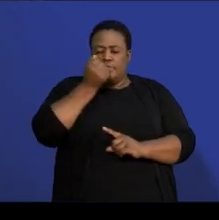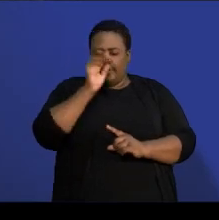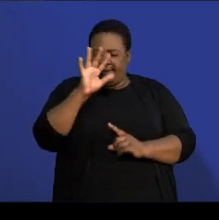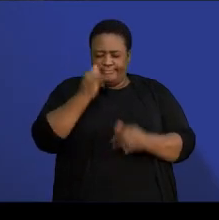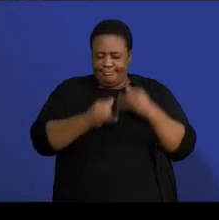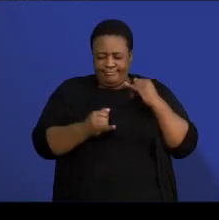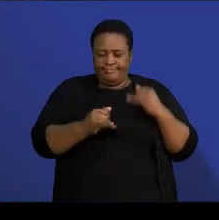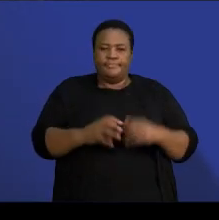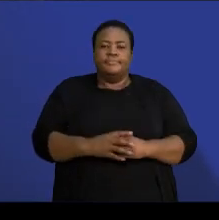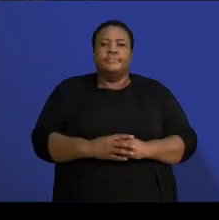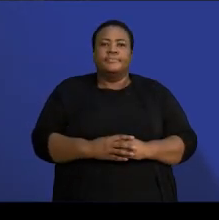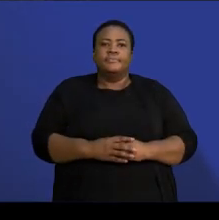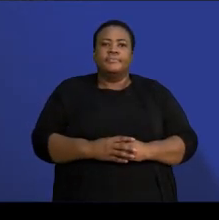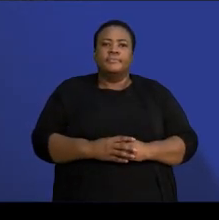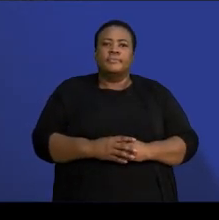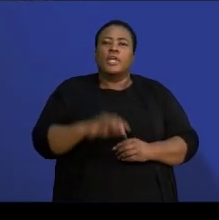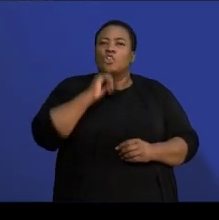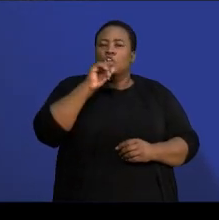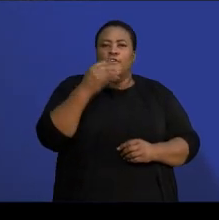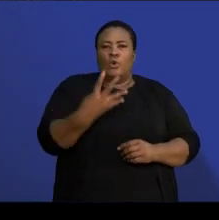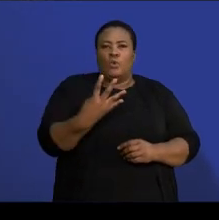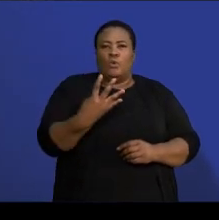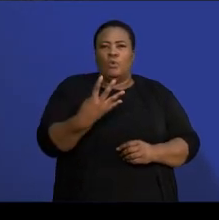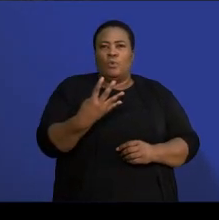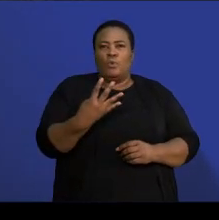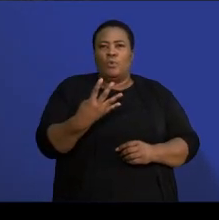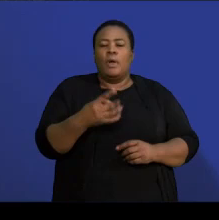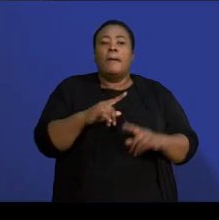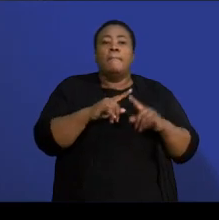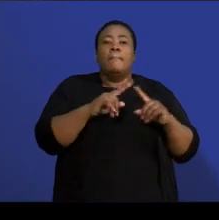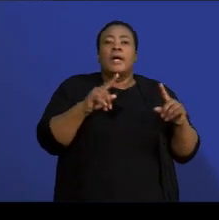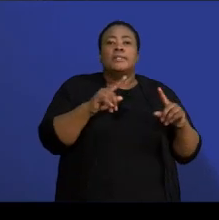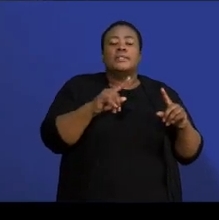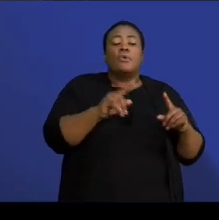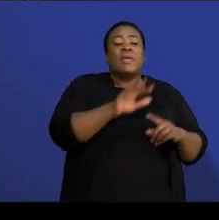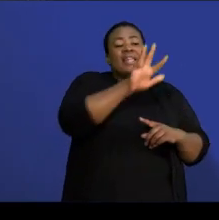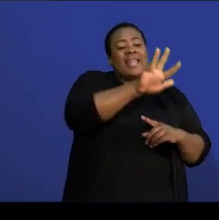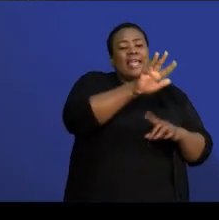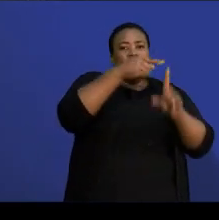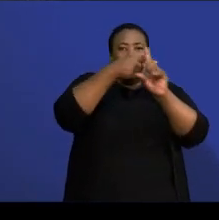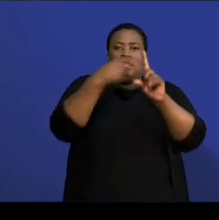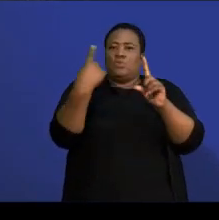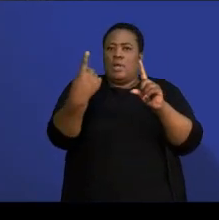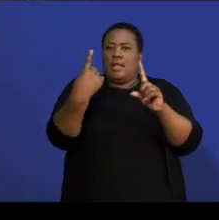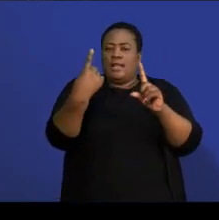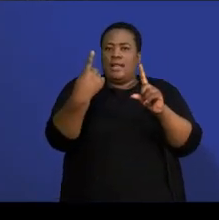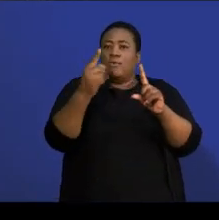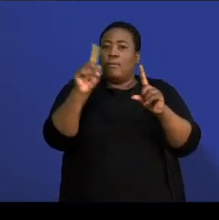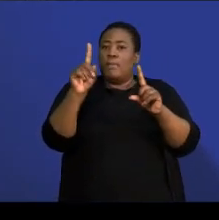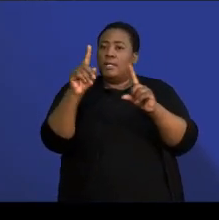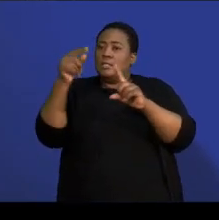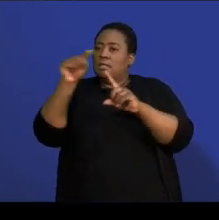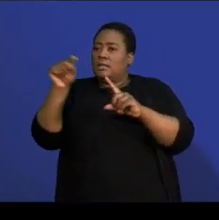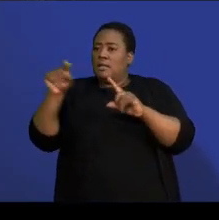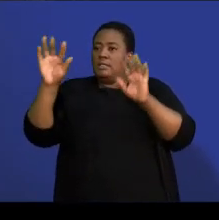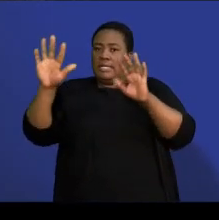4. Instead, it is going to be 9 plus 1, which is 10. The following one will be 4 squared,